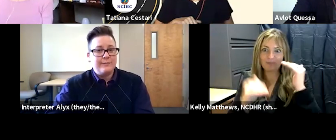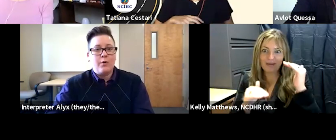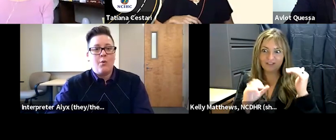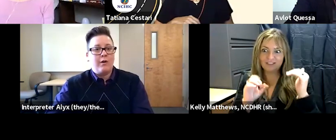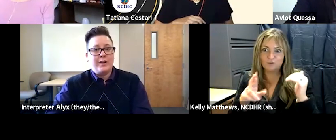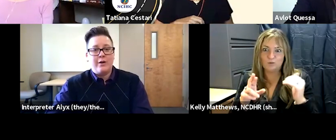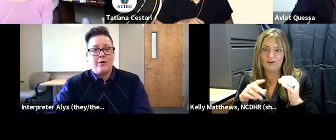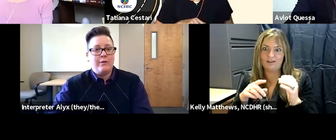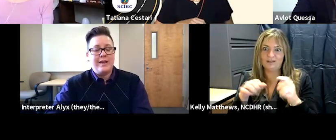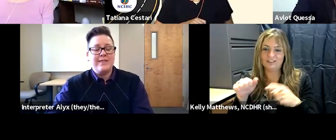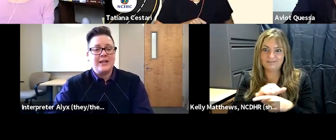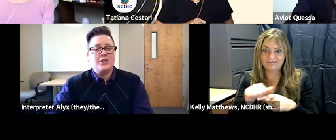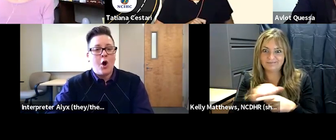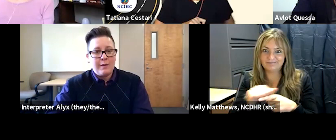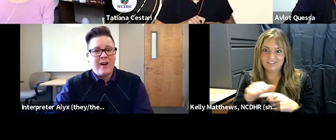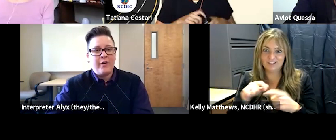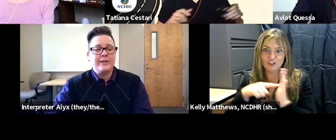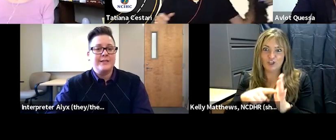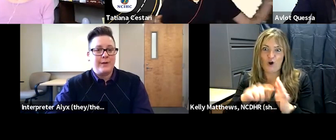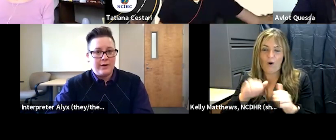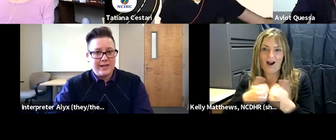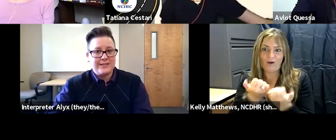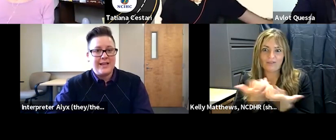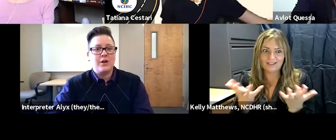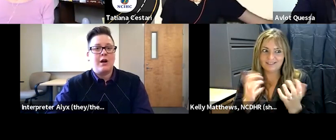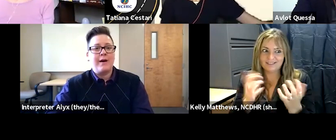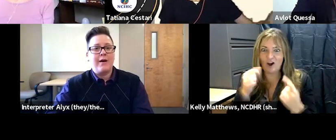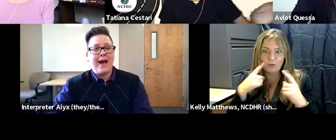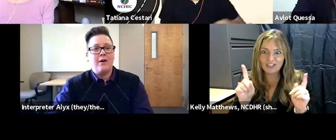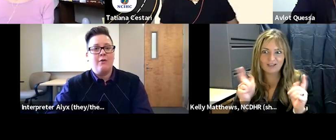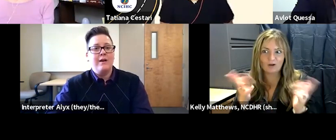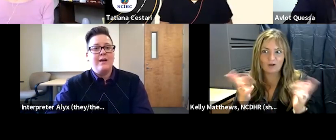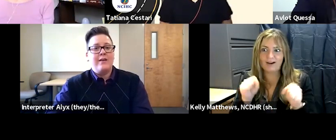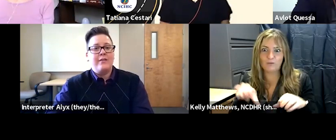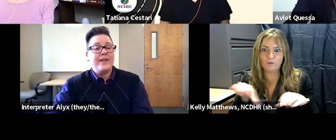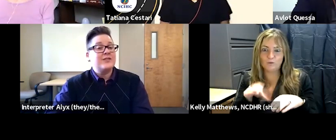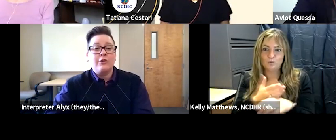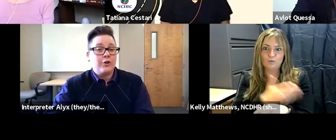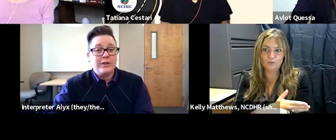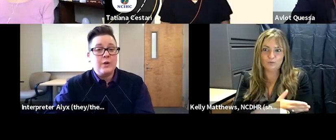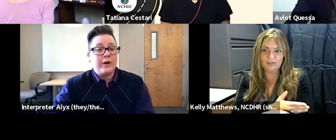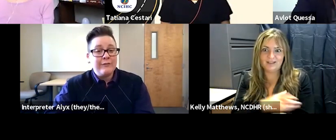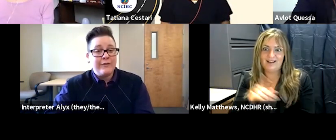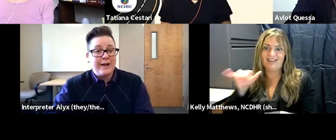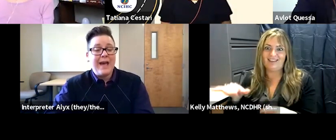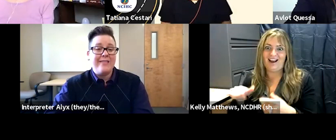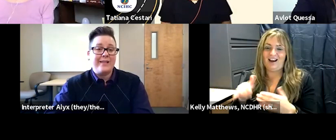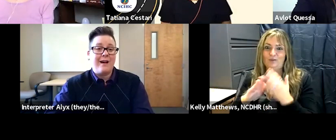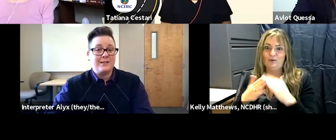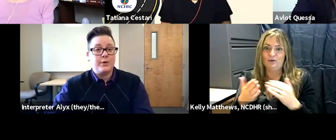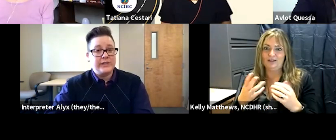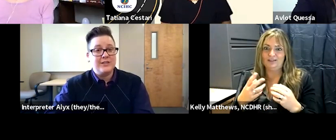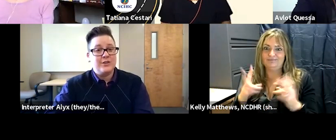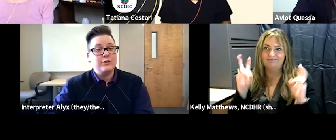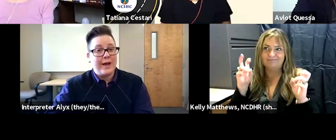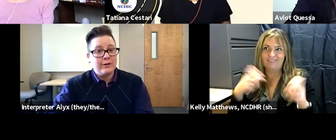leadership or you know they could talk about the disparities they could talk about how things aren't currently working for them and